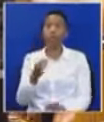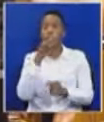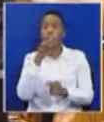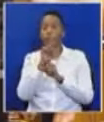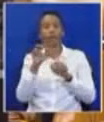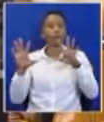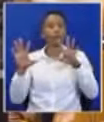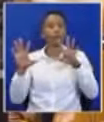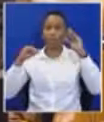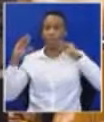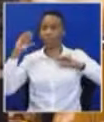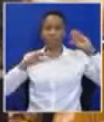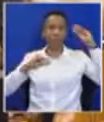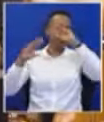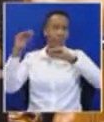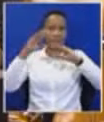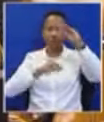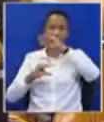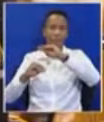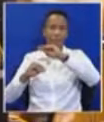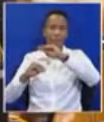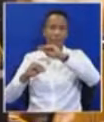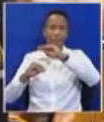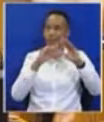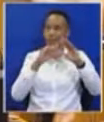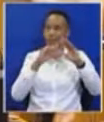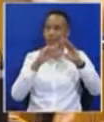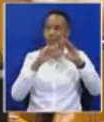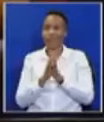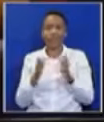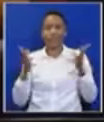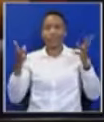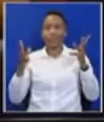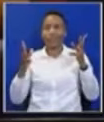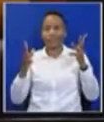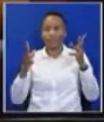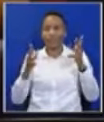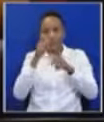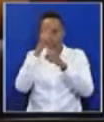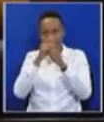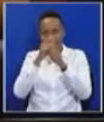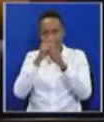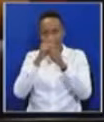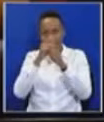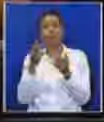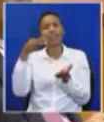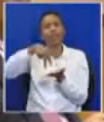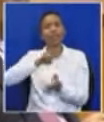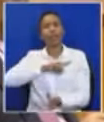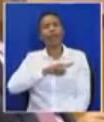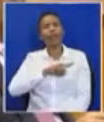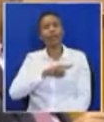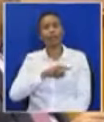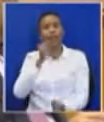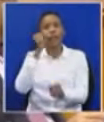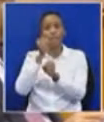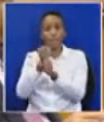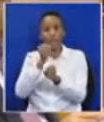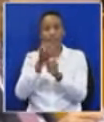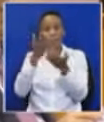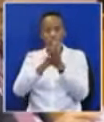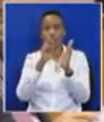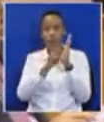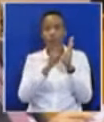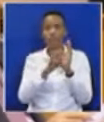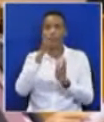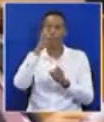if she should formulate. Thank thank you, member. Order. Honorable member, why are you rising? You have made a ruling. He must live